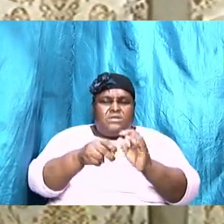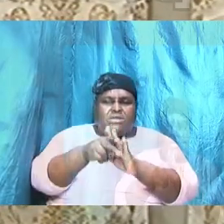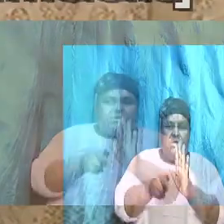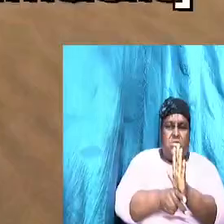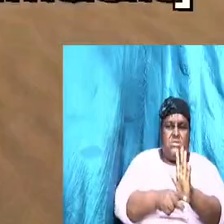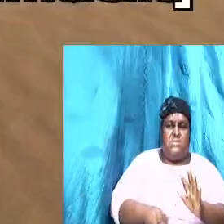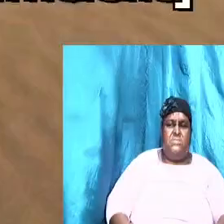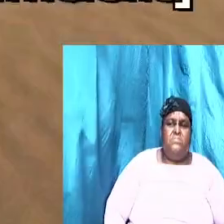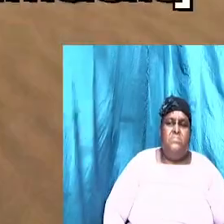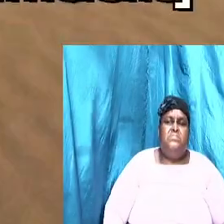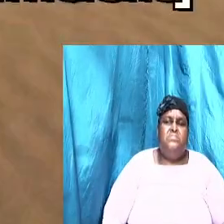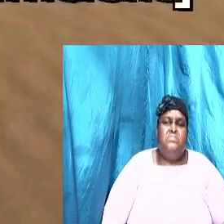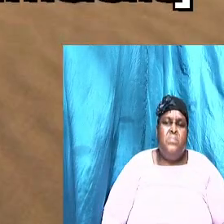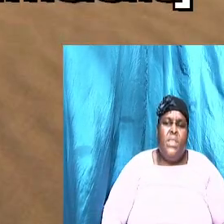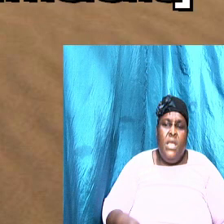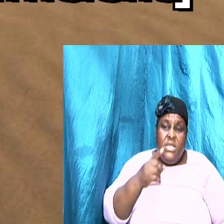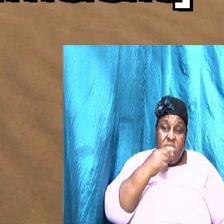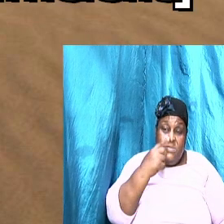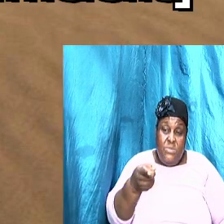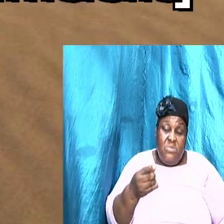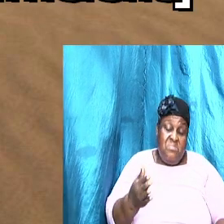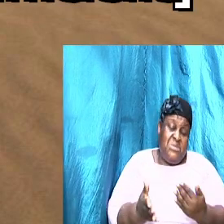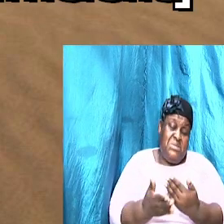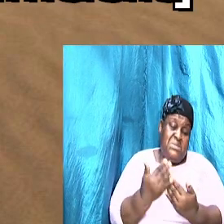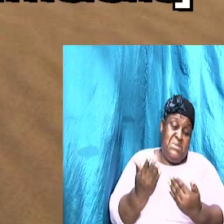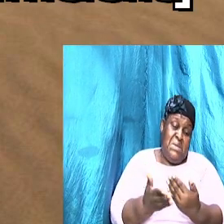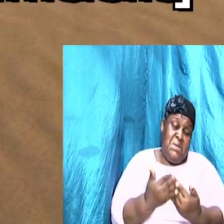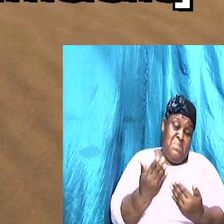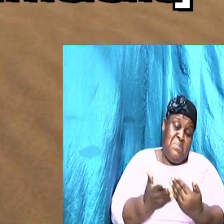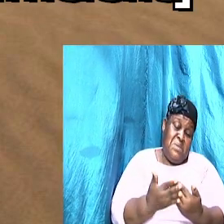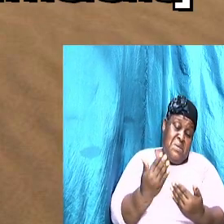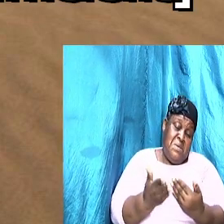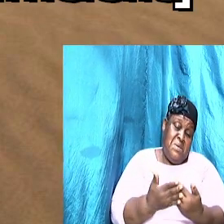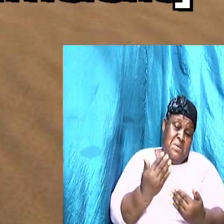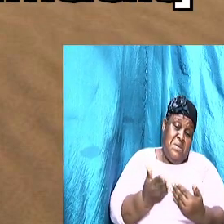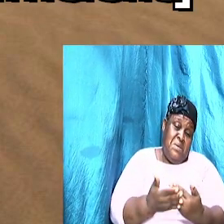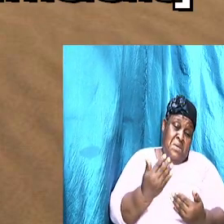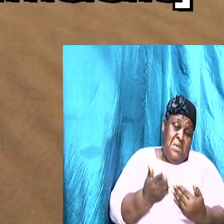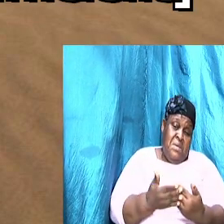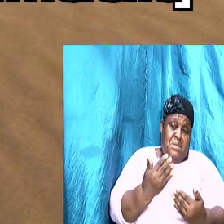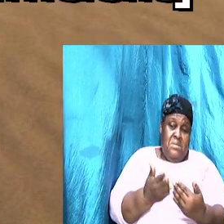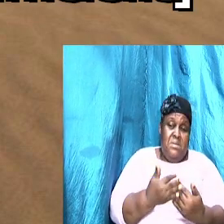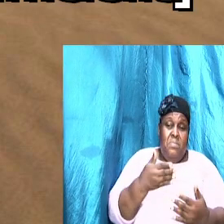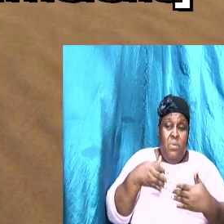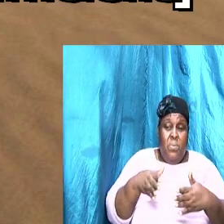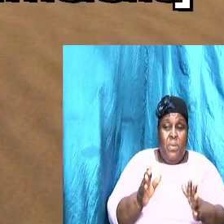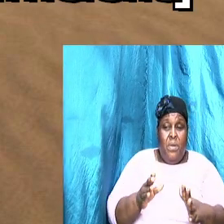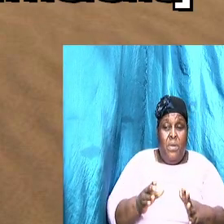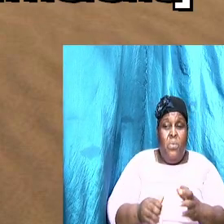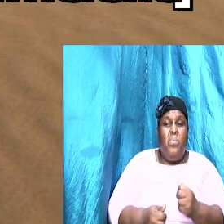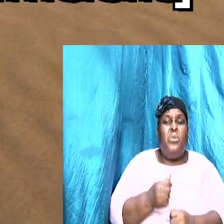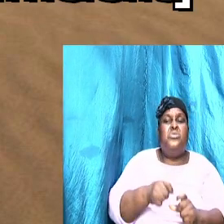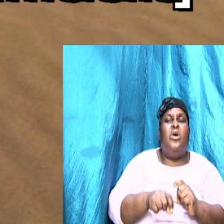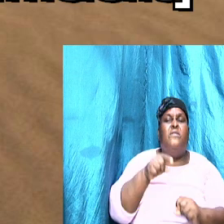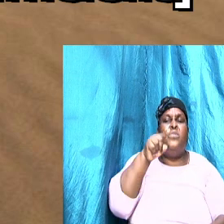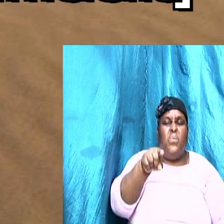because it speaks to a simple simple phenomenon for which of you